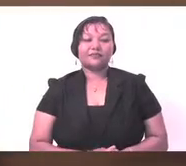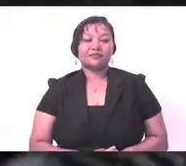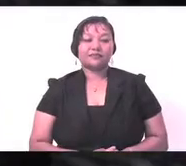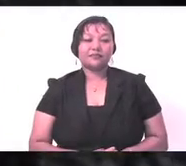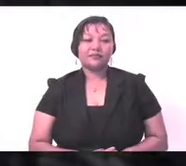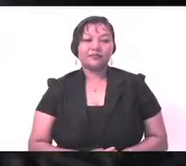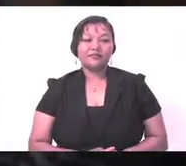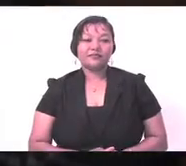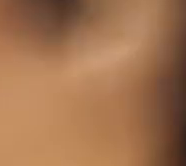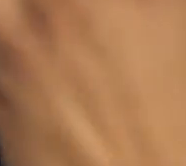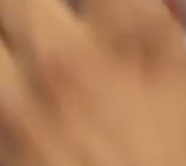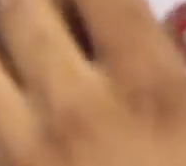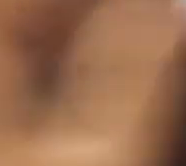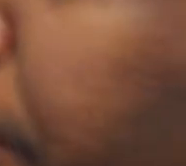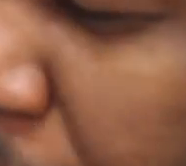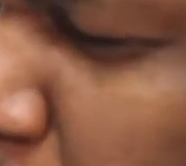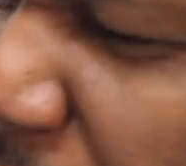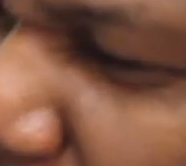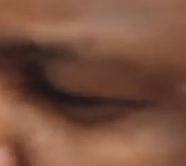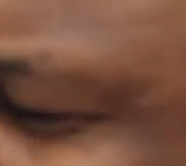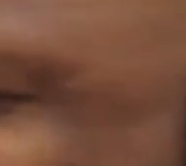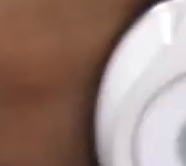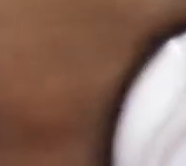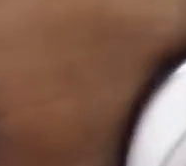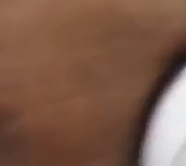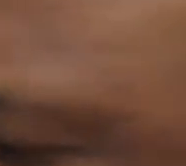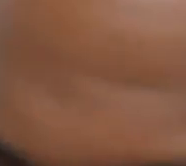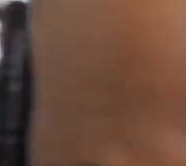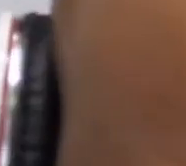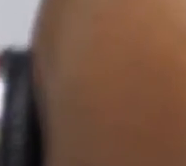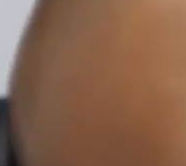DJ. What a way to end the day! What a way to end the day!